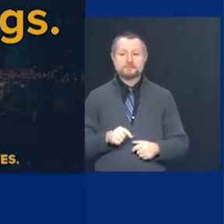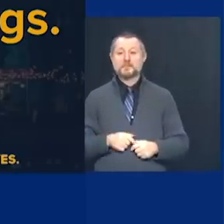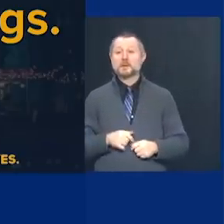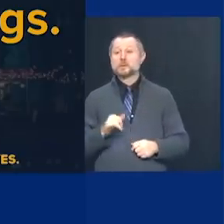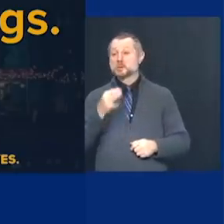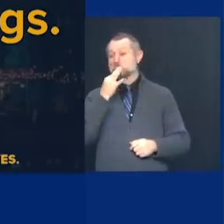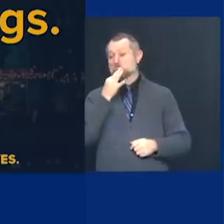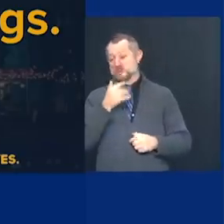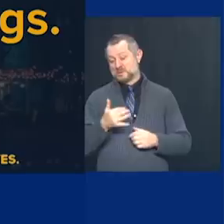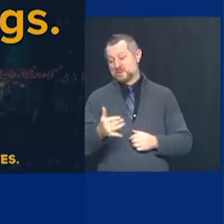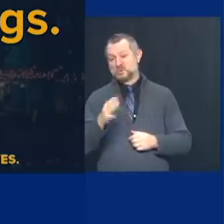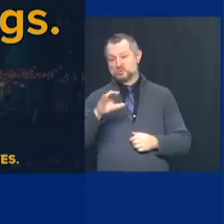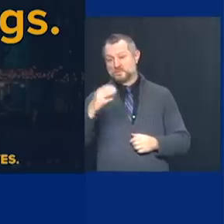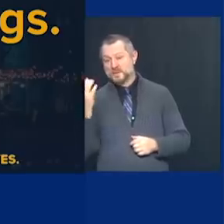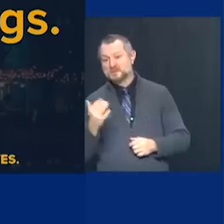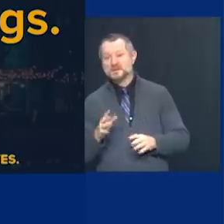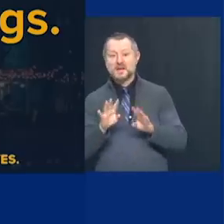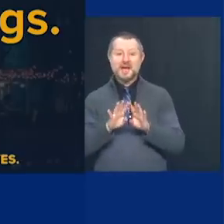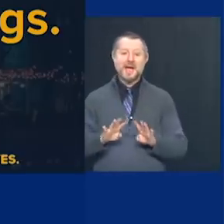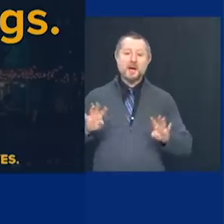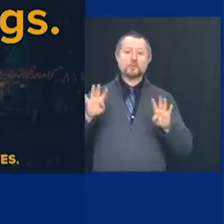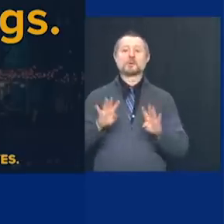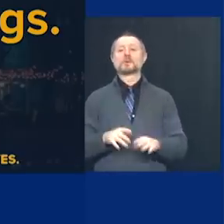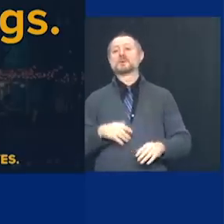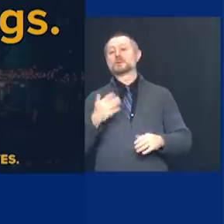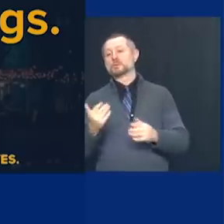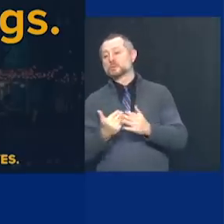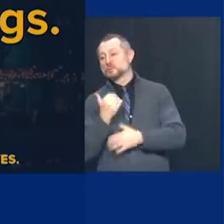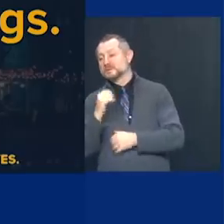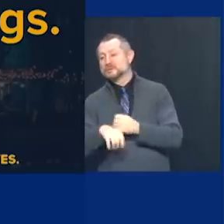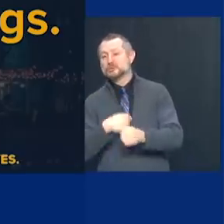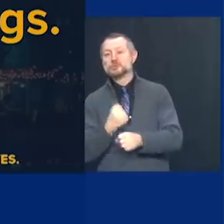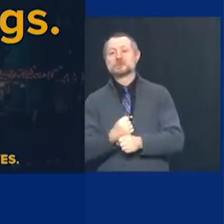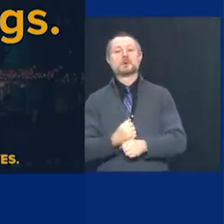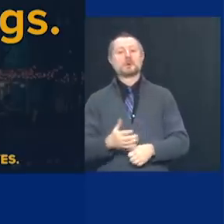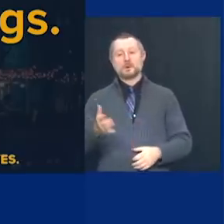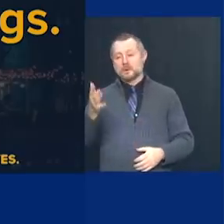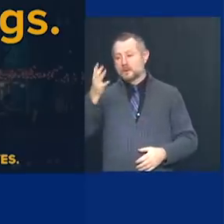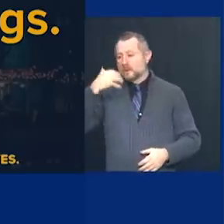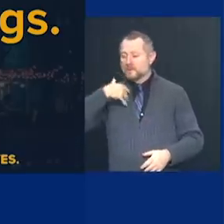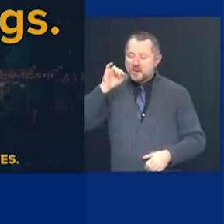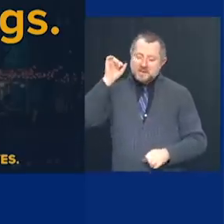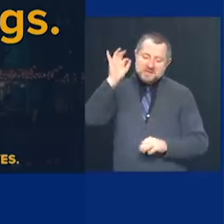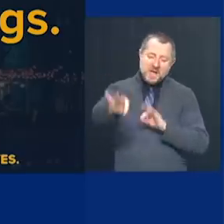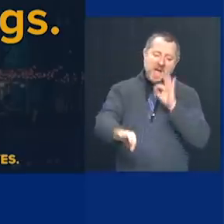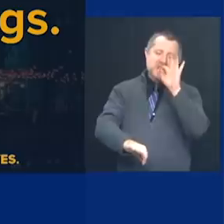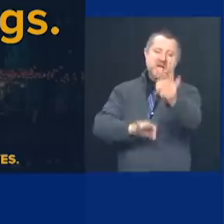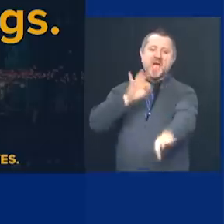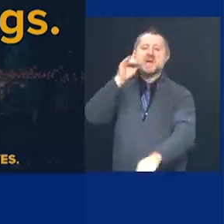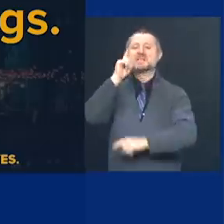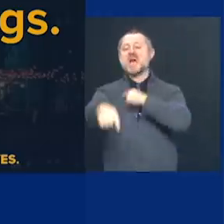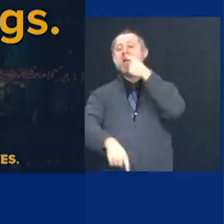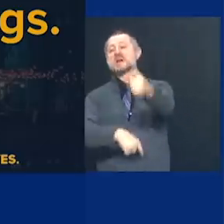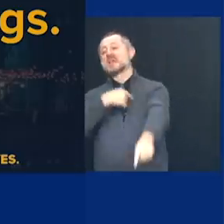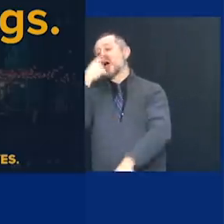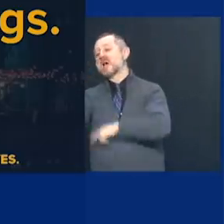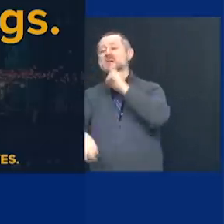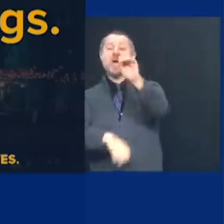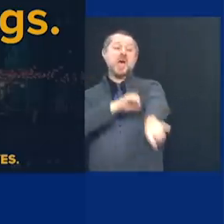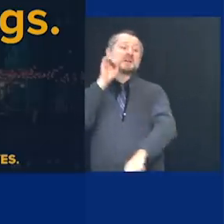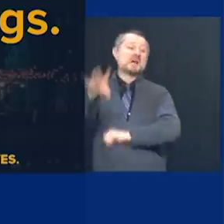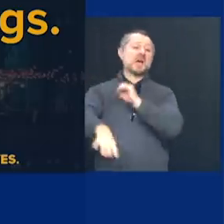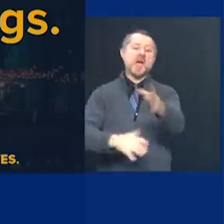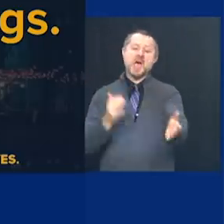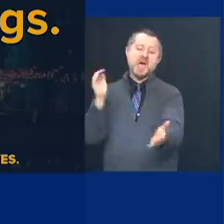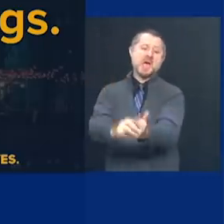more small gatherings. I've been talking until I'm blue in the face about, uh, the apparent safety of